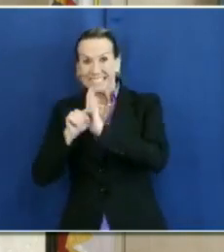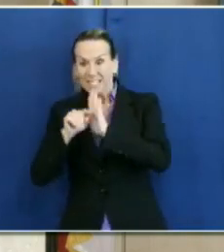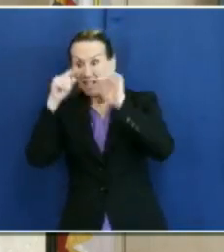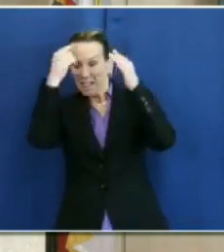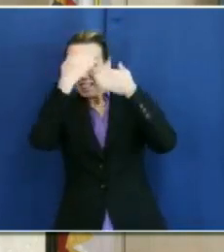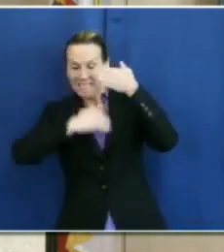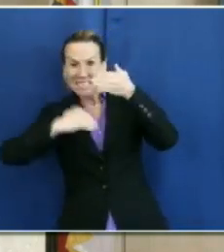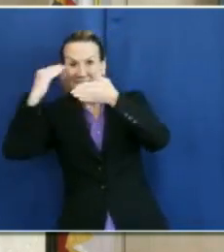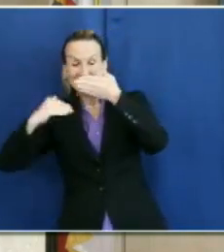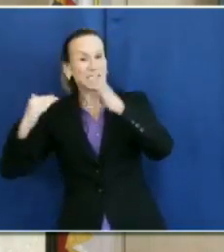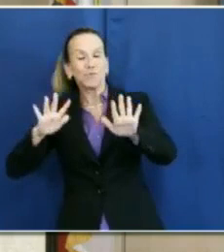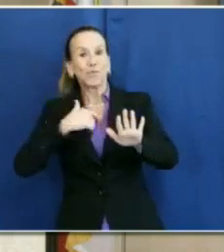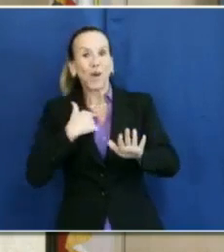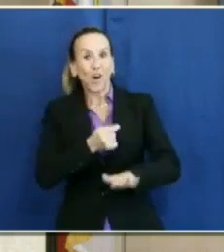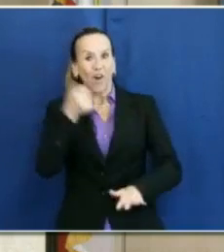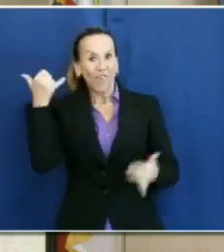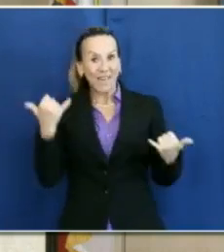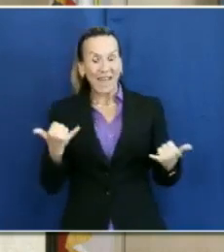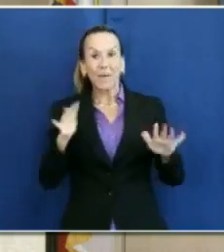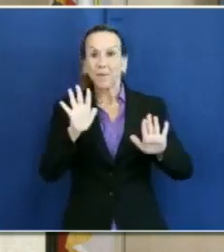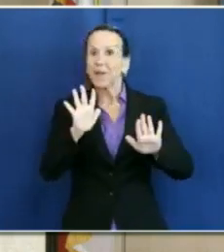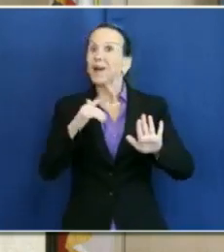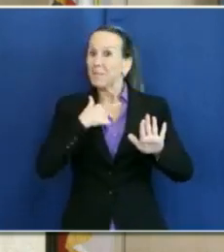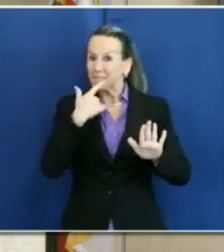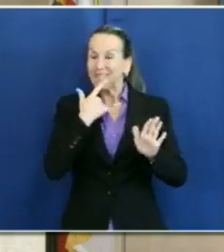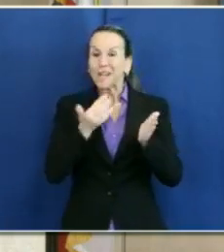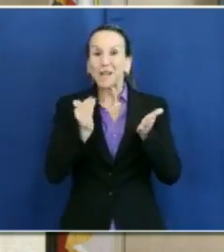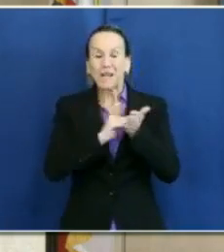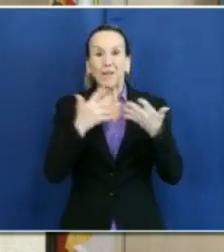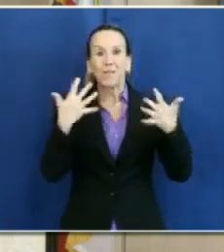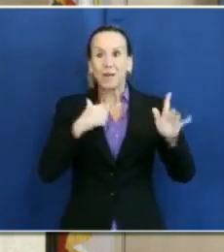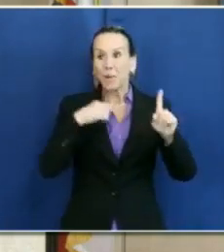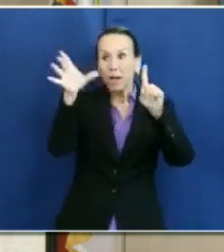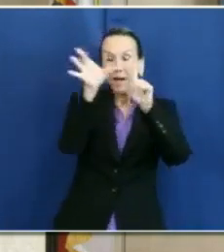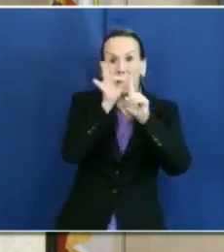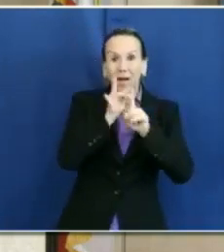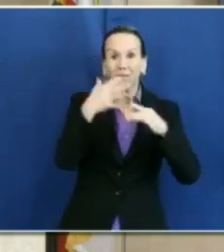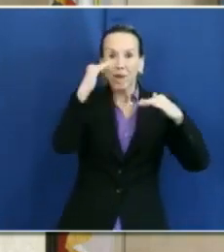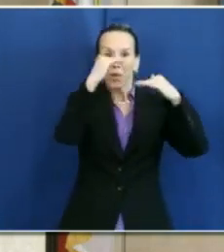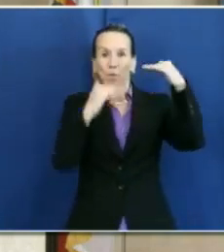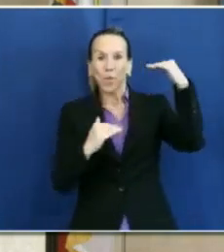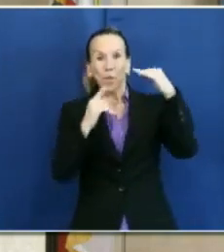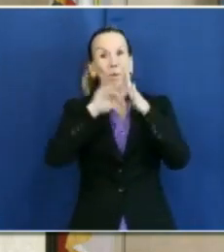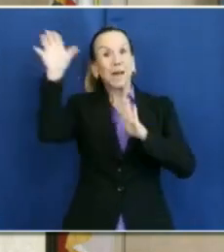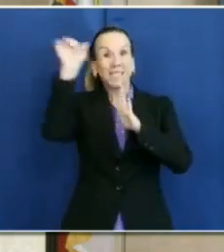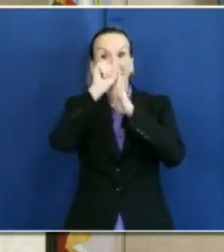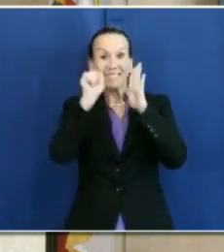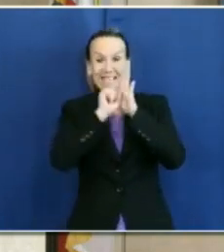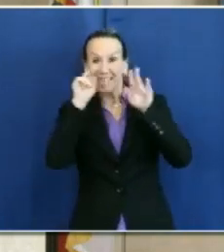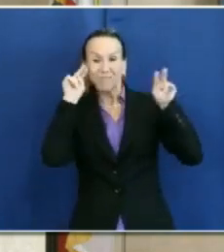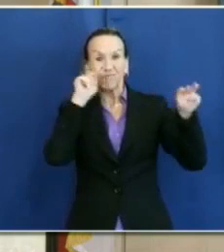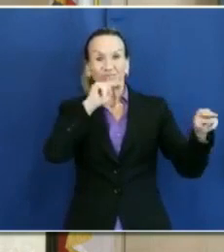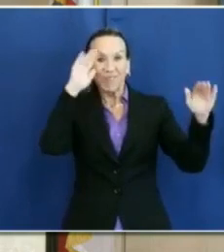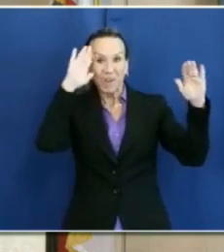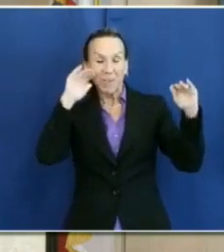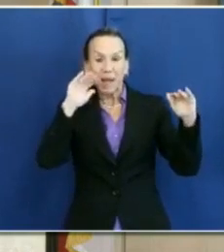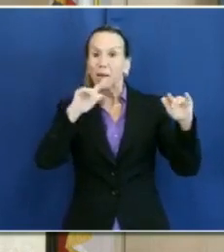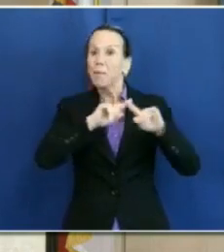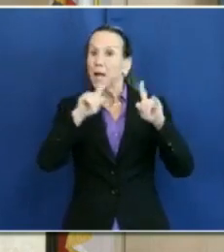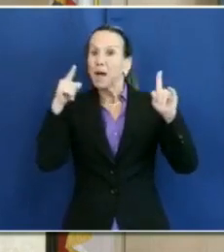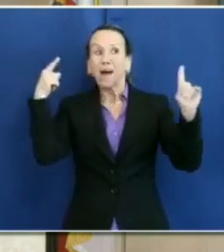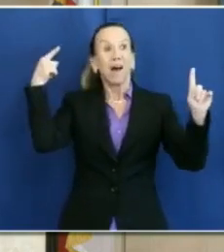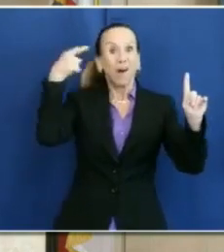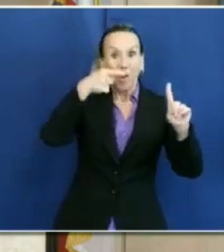this is something that is a region we should be proud of and that we got our case count down and below. But the goal is to keep it down and to keep it below.